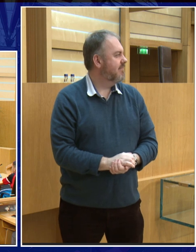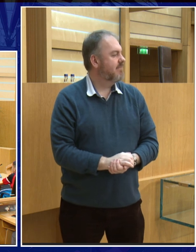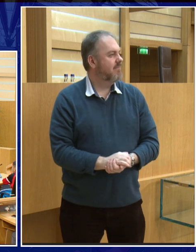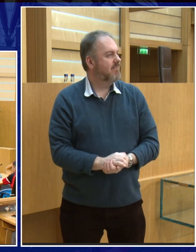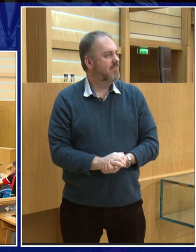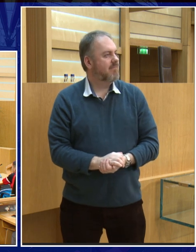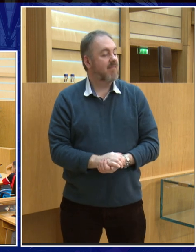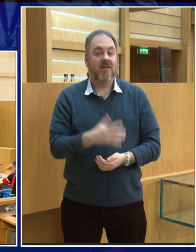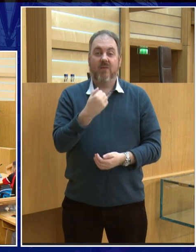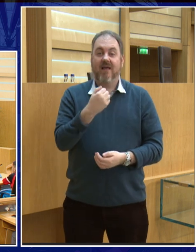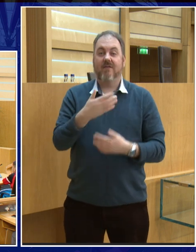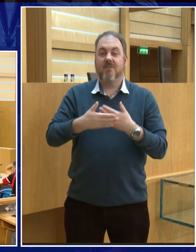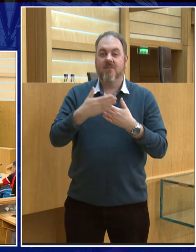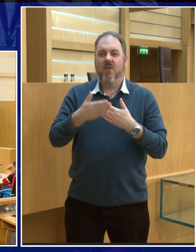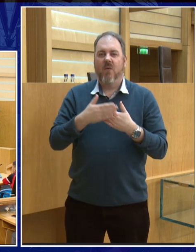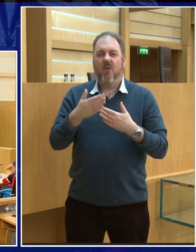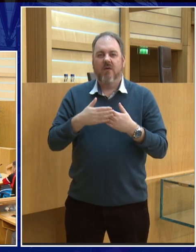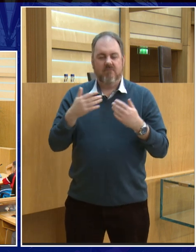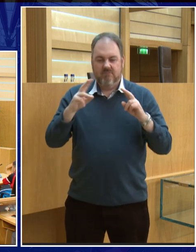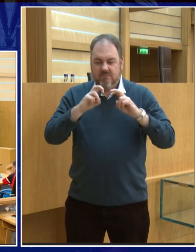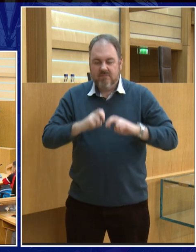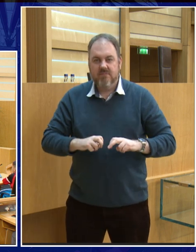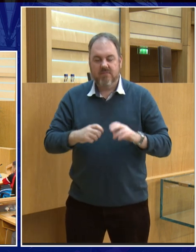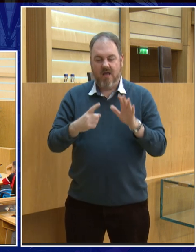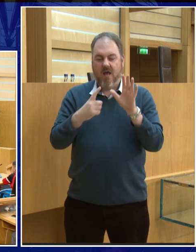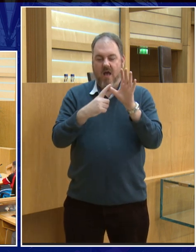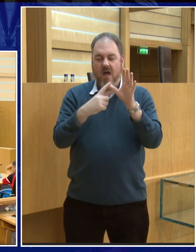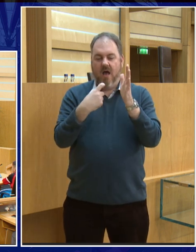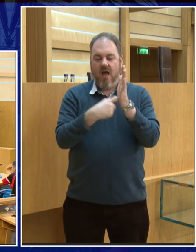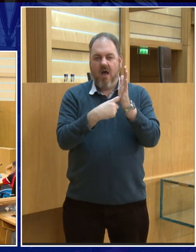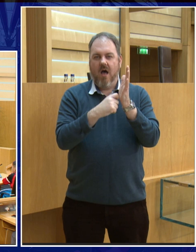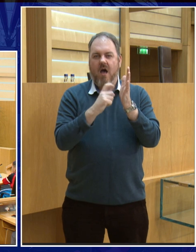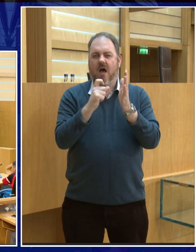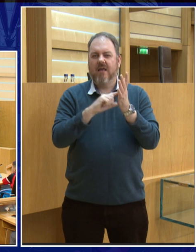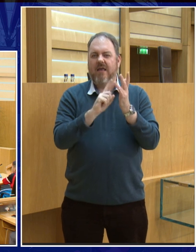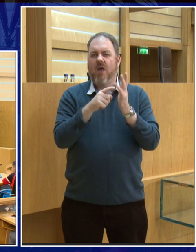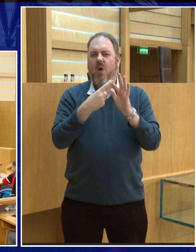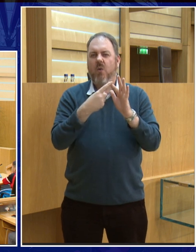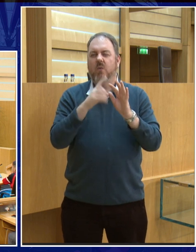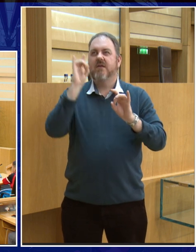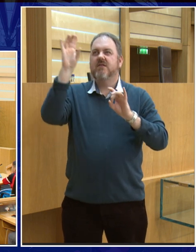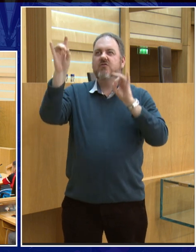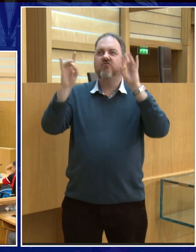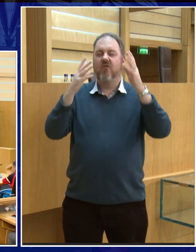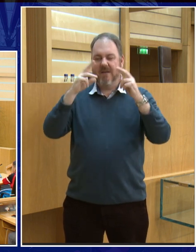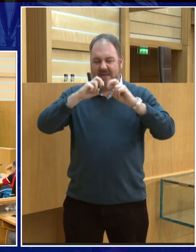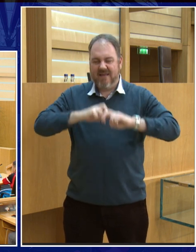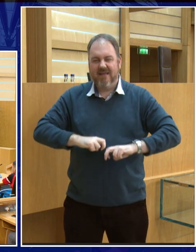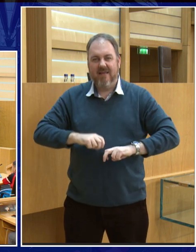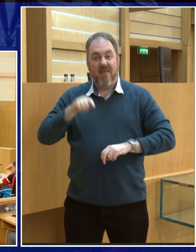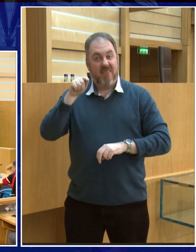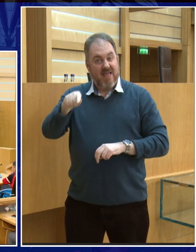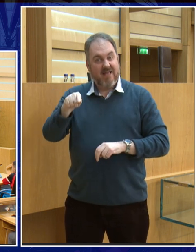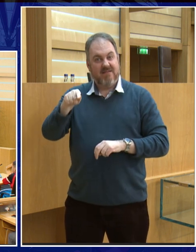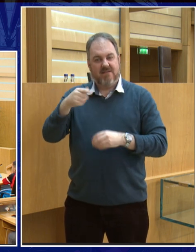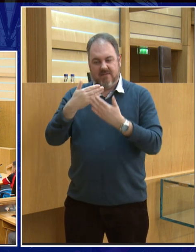archaeoastronomy, which is a bit of a mouthful, but you know, you've heard of archaeology, and you've heard of astronomy. Well, archaeoastronomy is just a merging